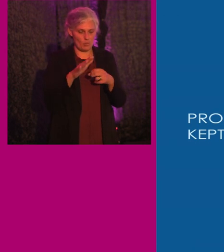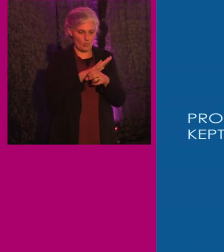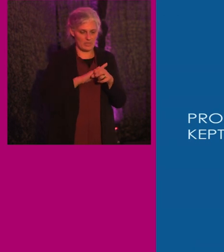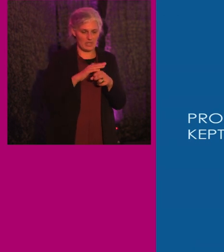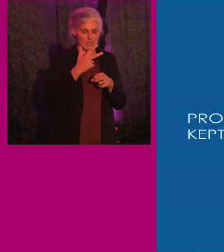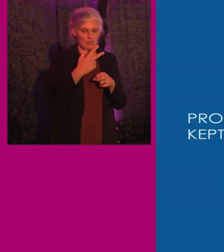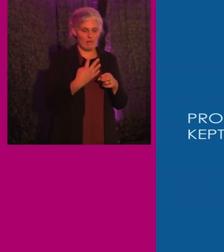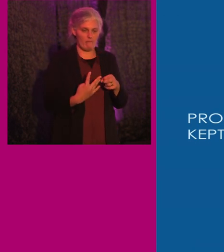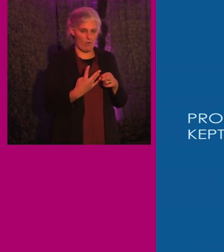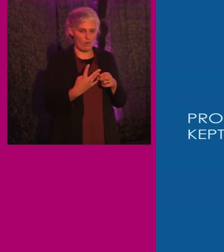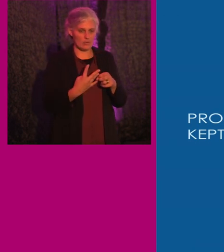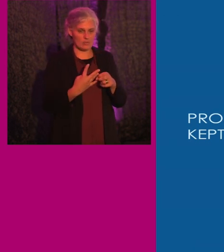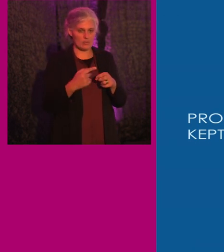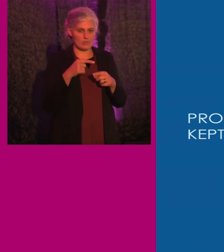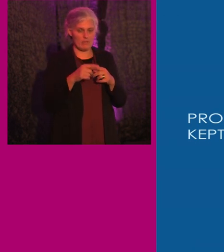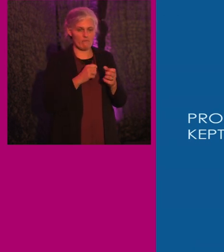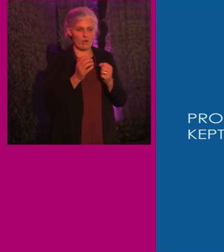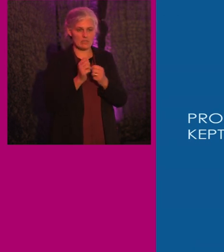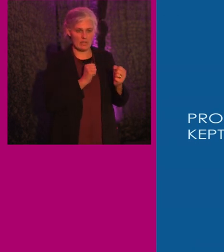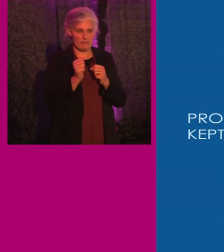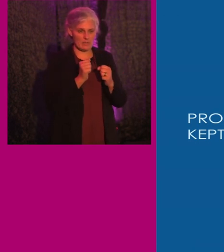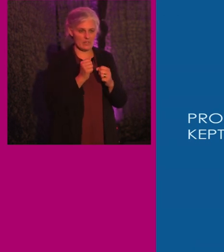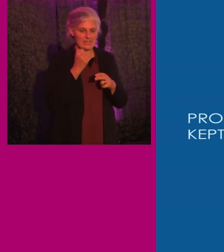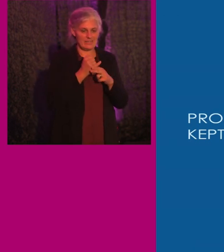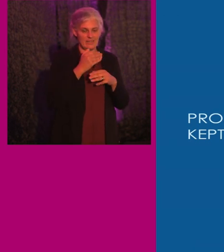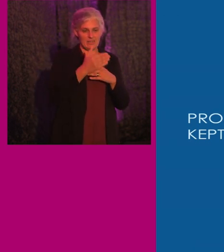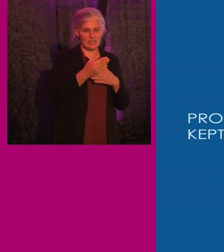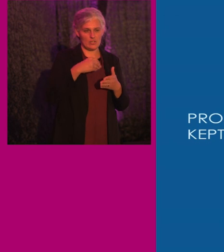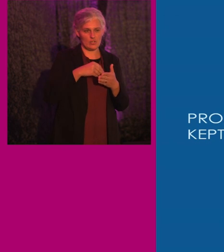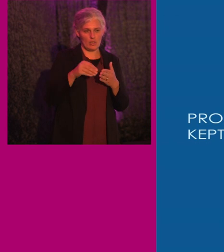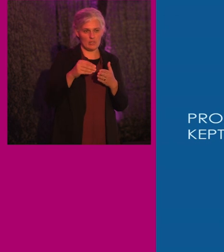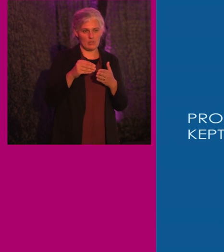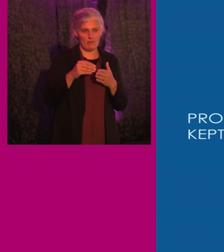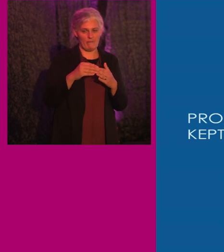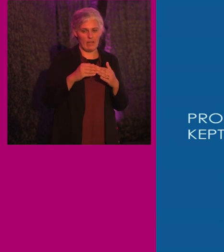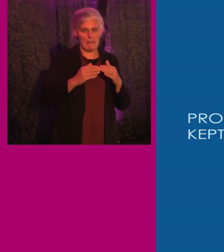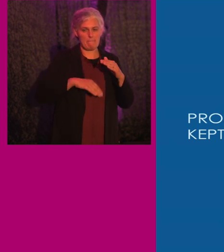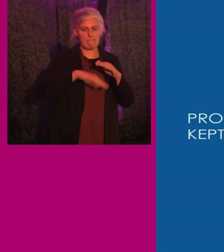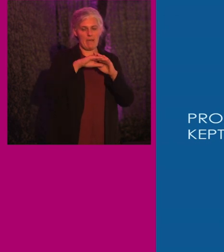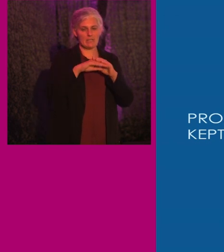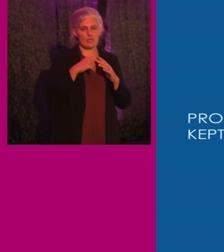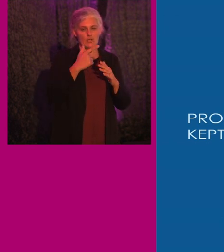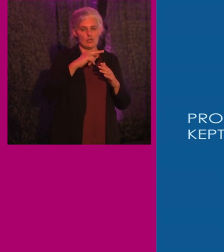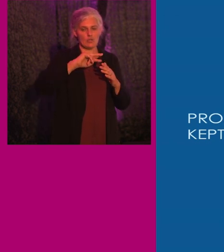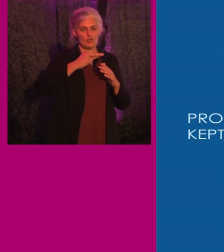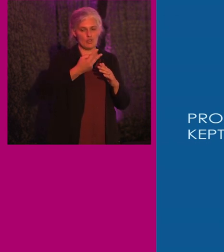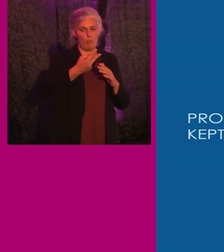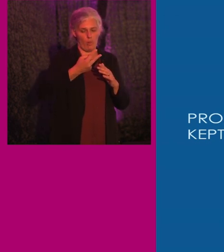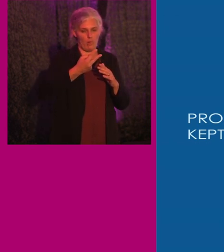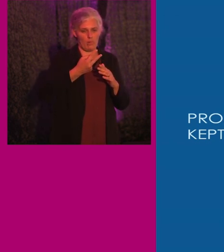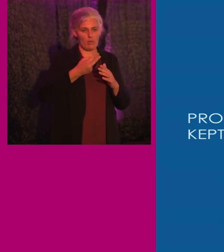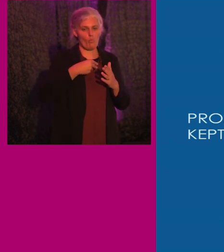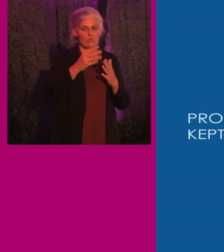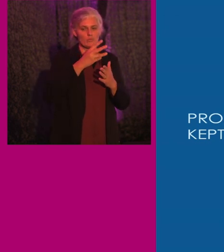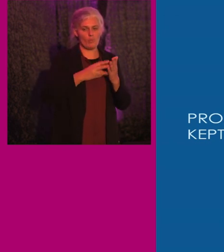-quarter mile corridor of fixed-route services and by charging the allowable maximum of two times the equivalent bus or rail